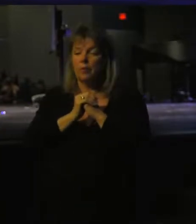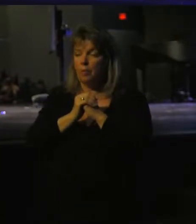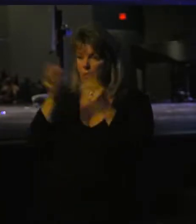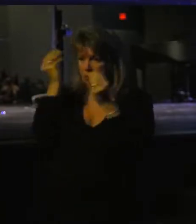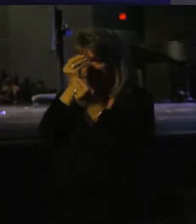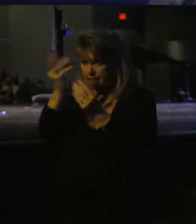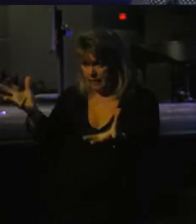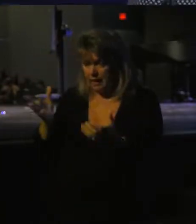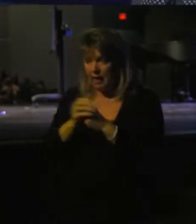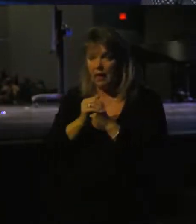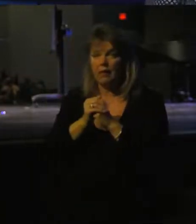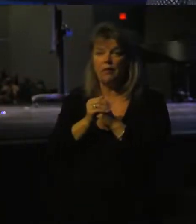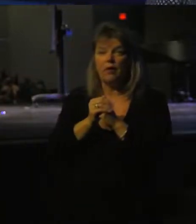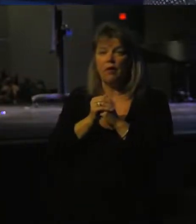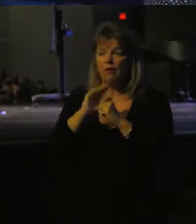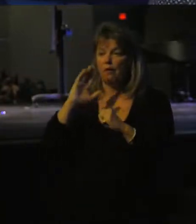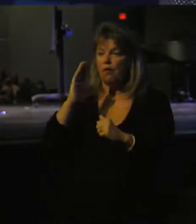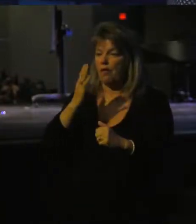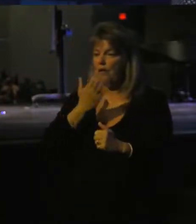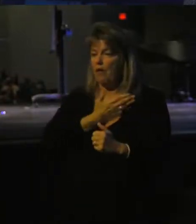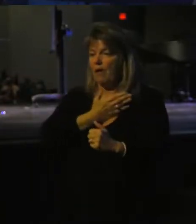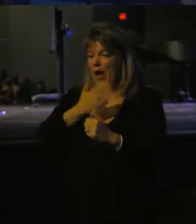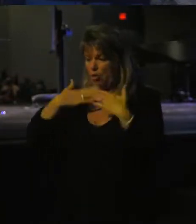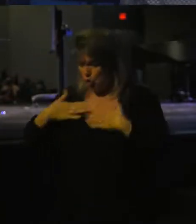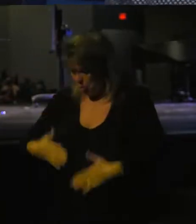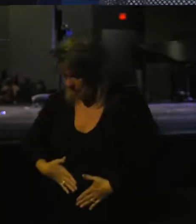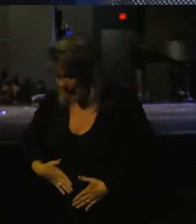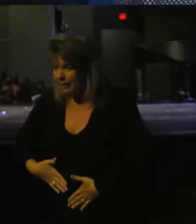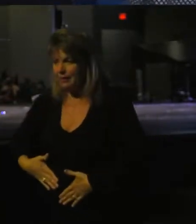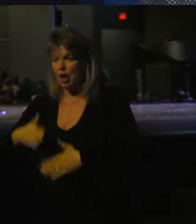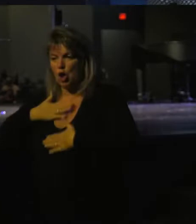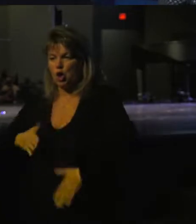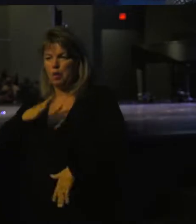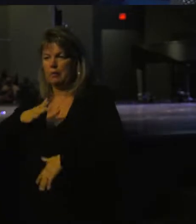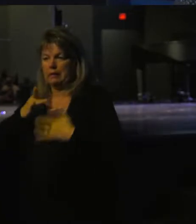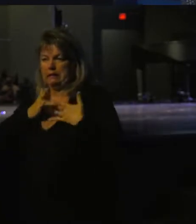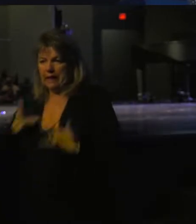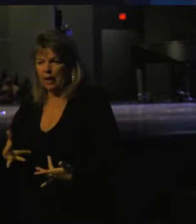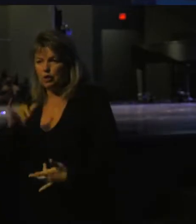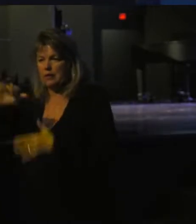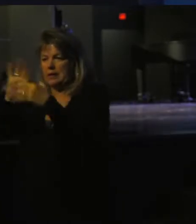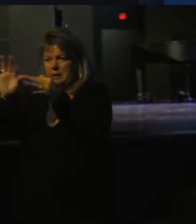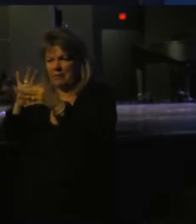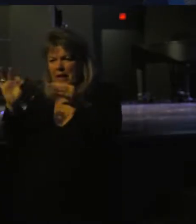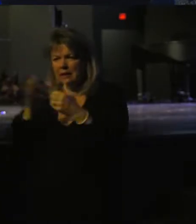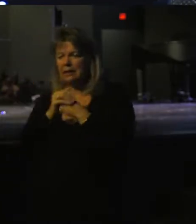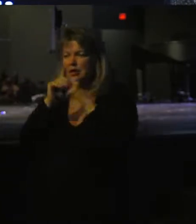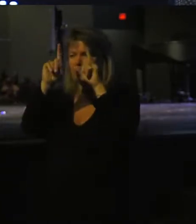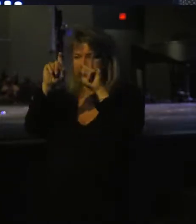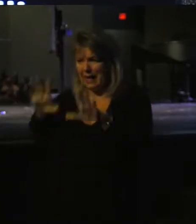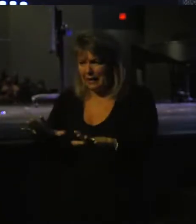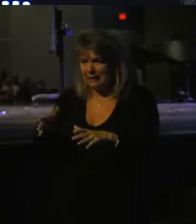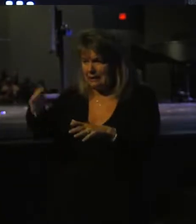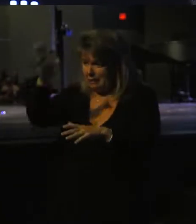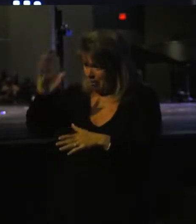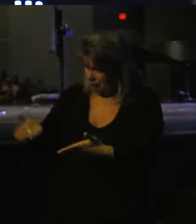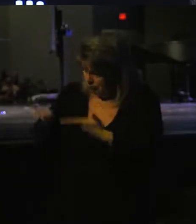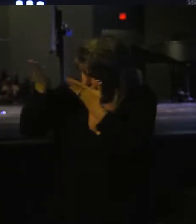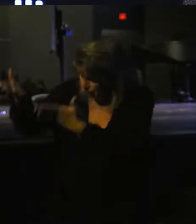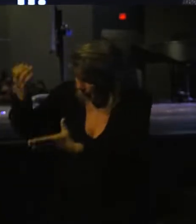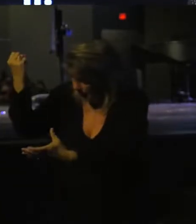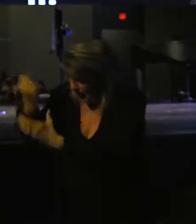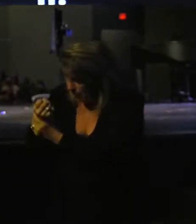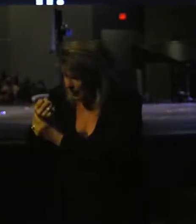I am saying is that for our humanity and our human nature, this message, this test that God is putting before